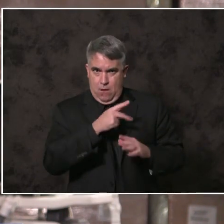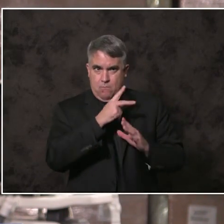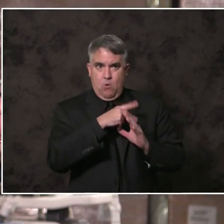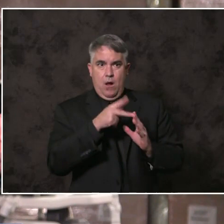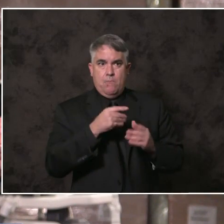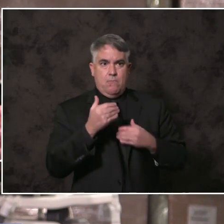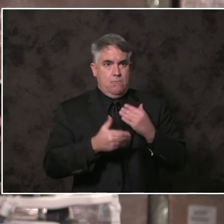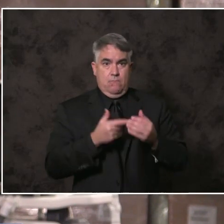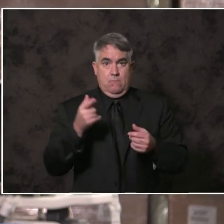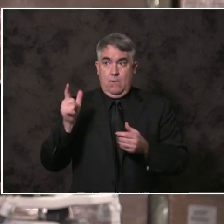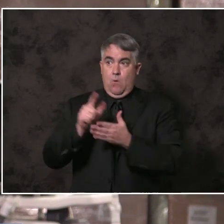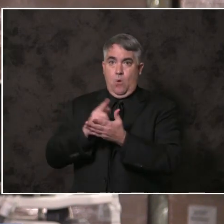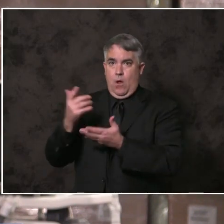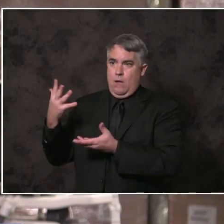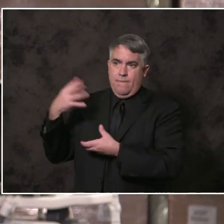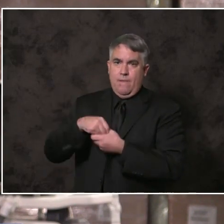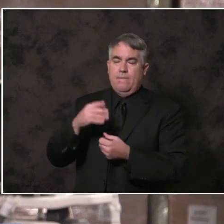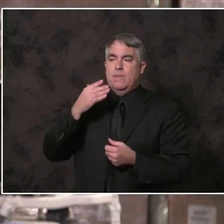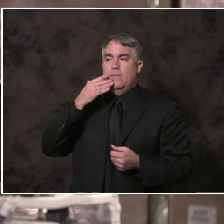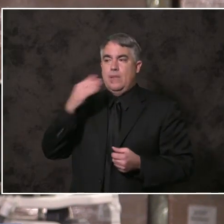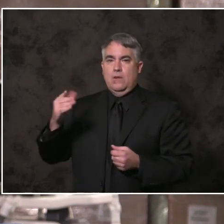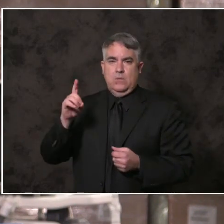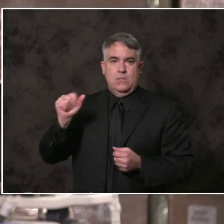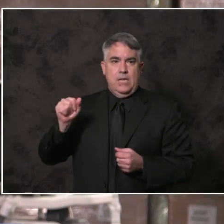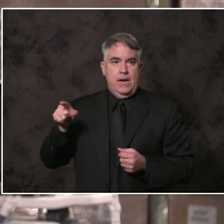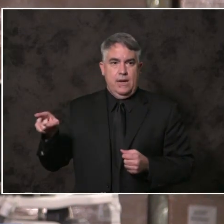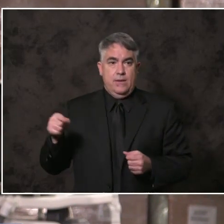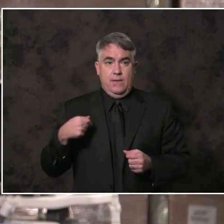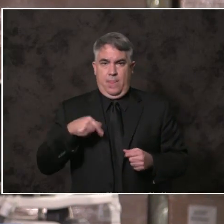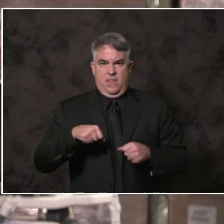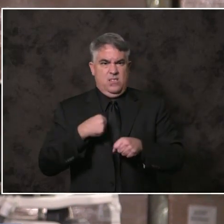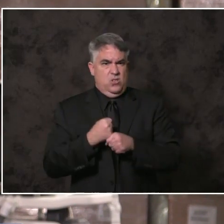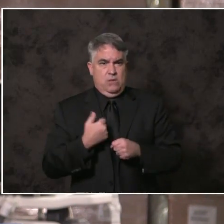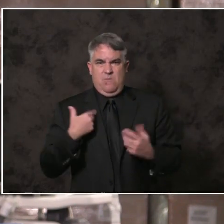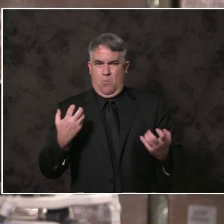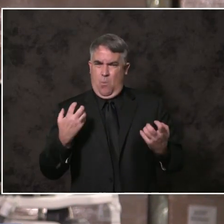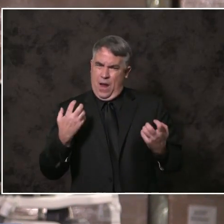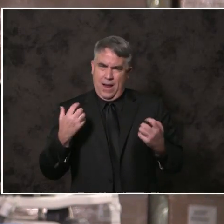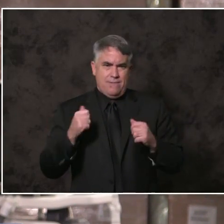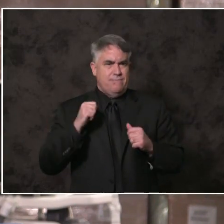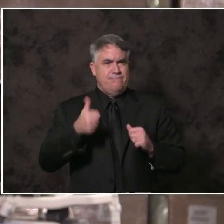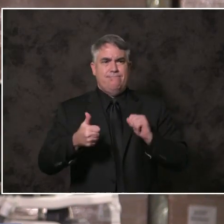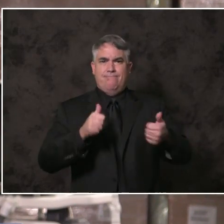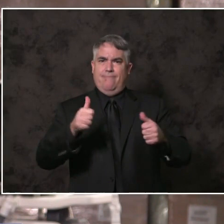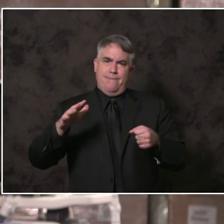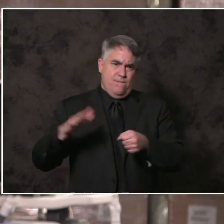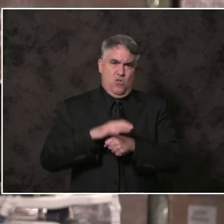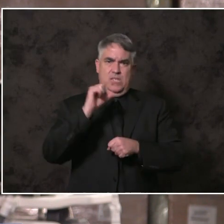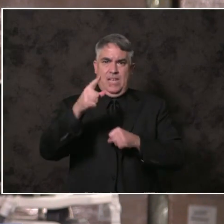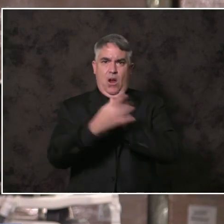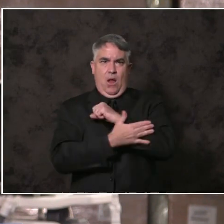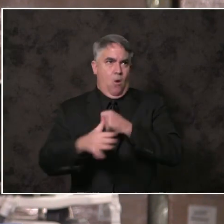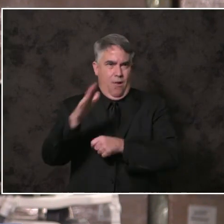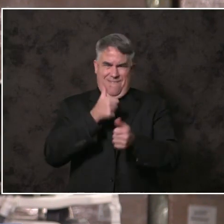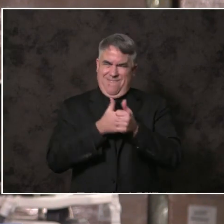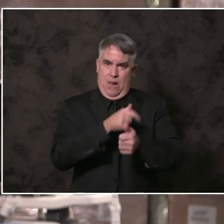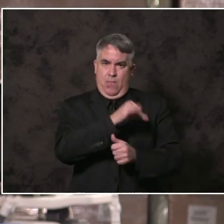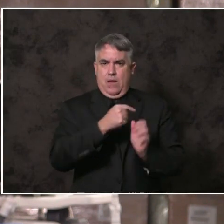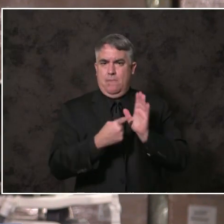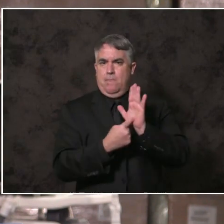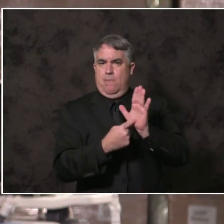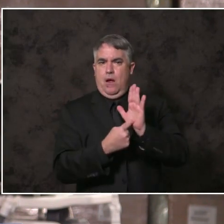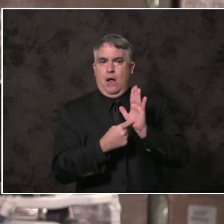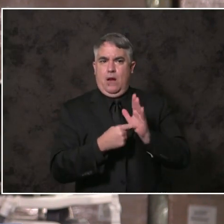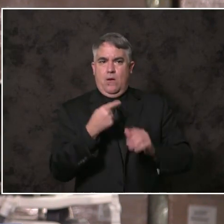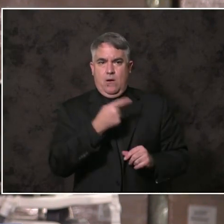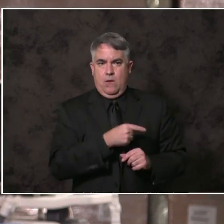we plan to take this innovative program countywide and fully integrate it into the 911 system. But we must recruit